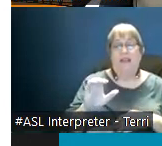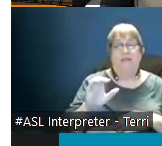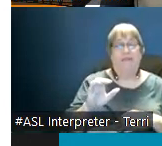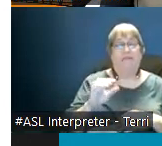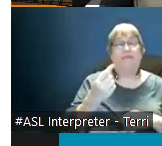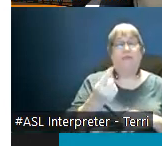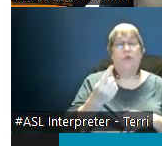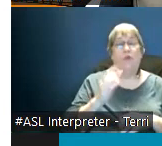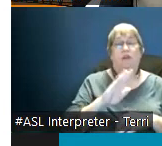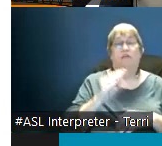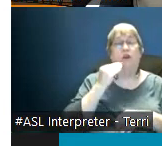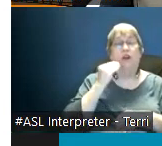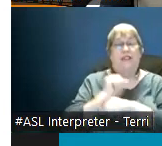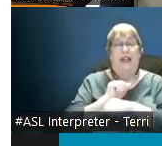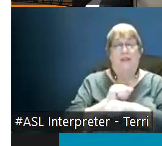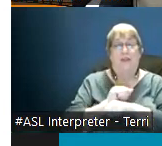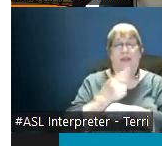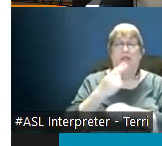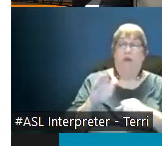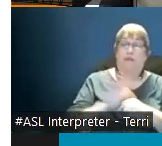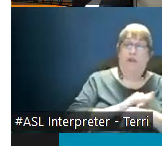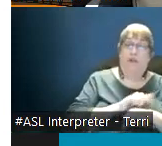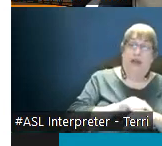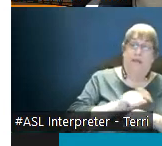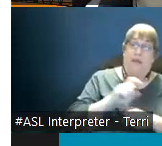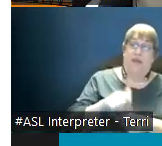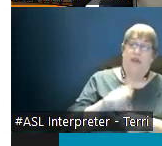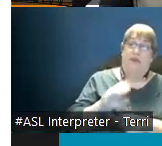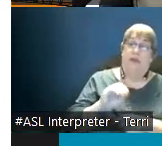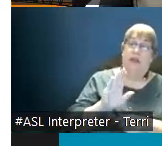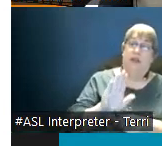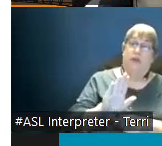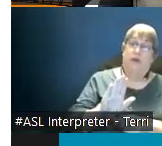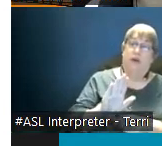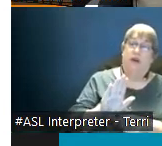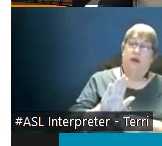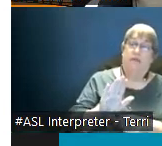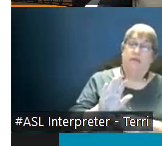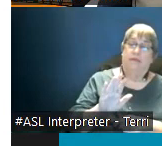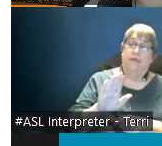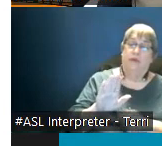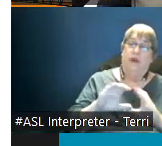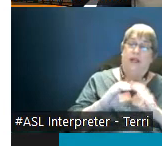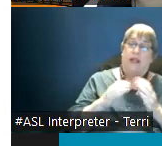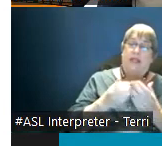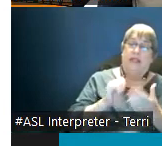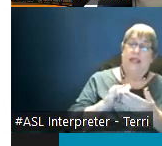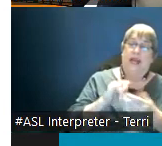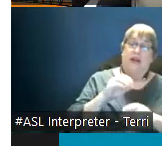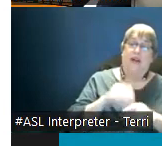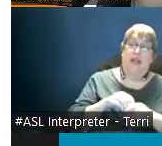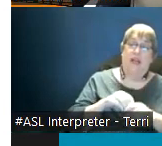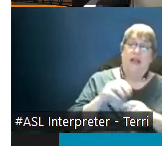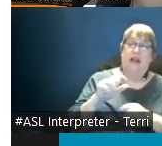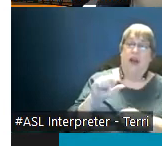assignments and for full-time faculty it should be your um it should be your classes that are in load so not